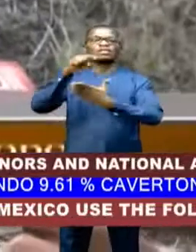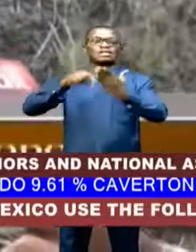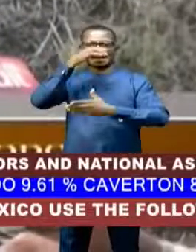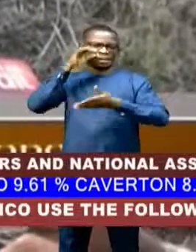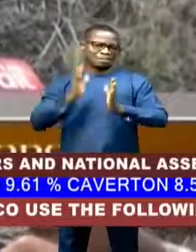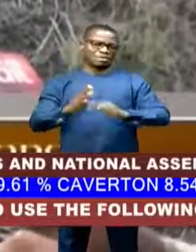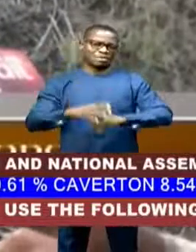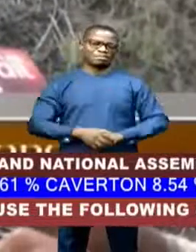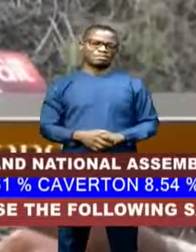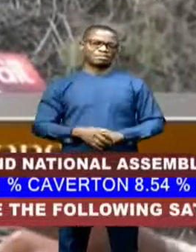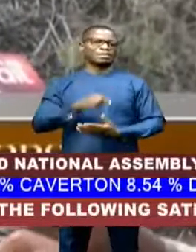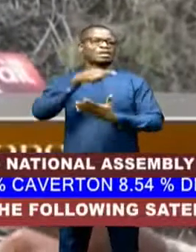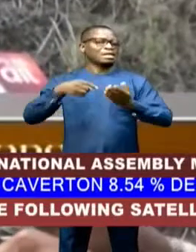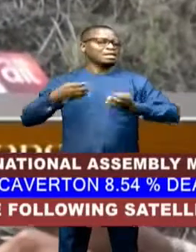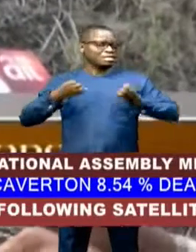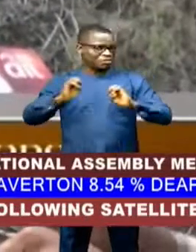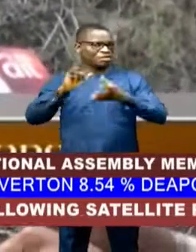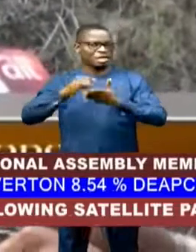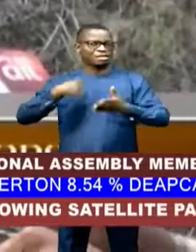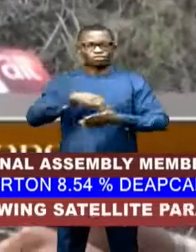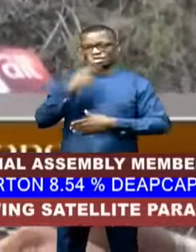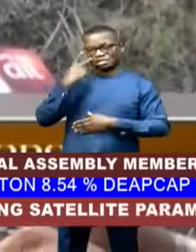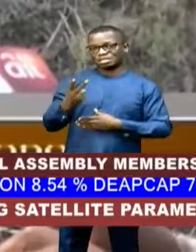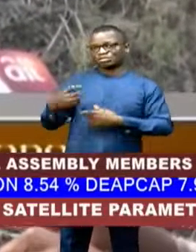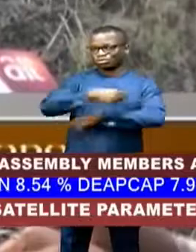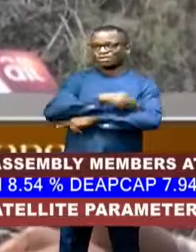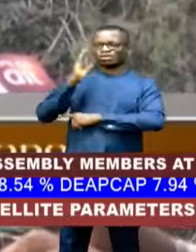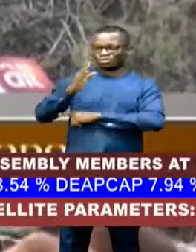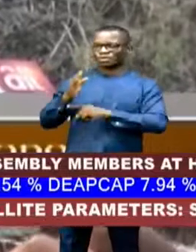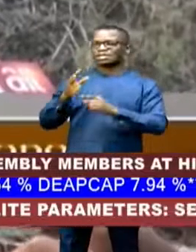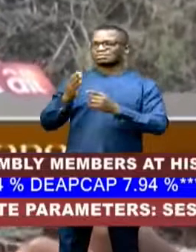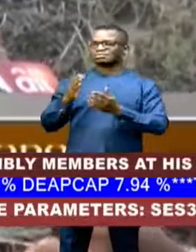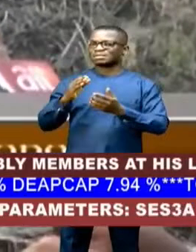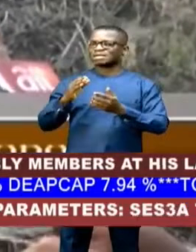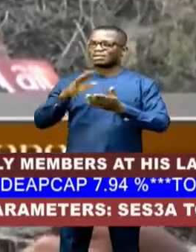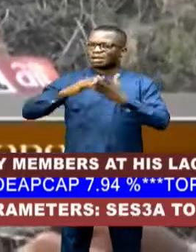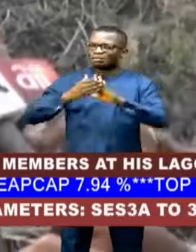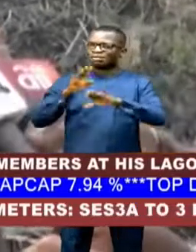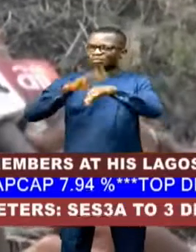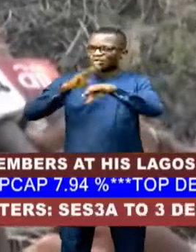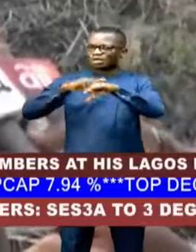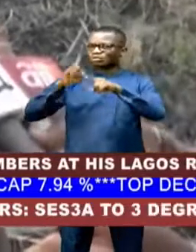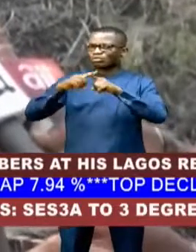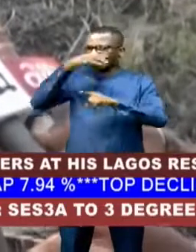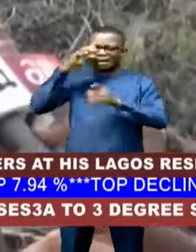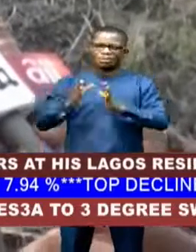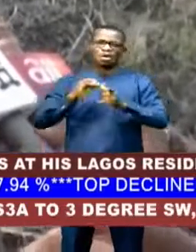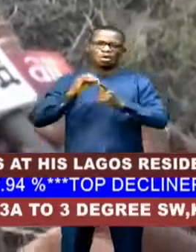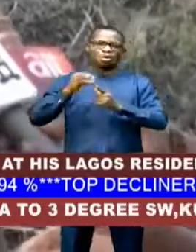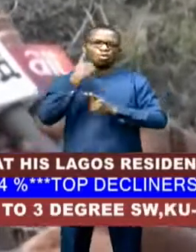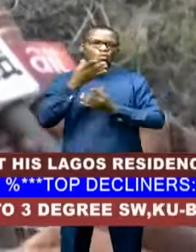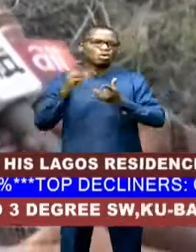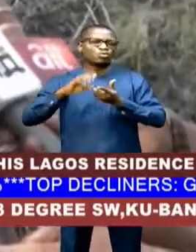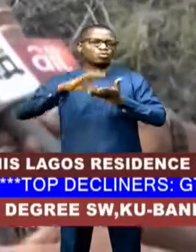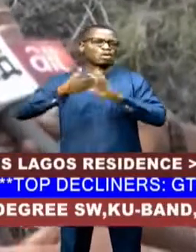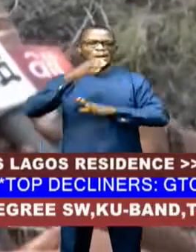This effort we are seeing today we believe is going to serve as deterrent to criminals and will be criminals who will want to test the